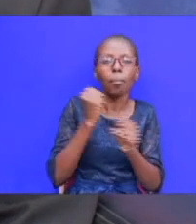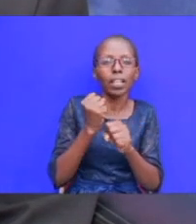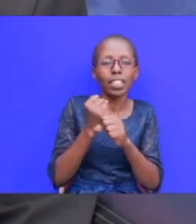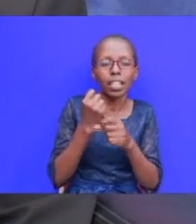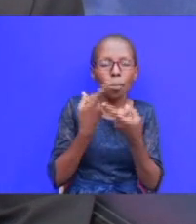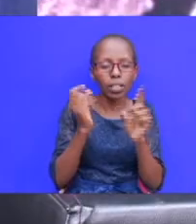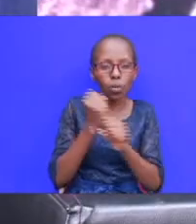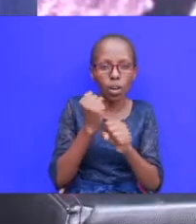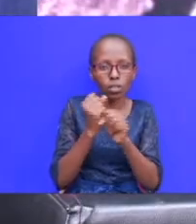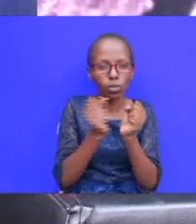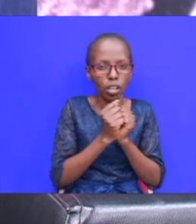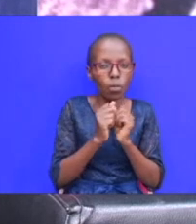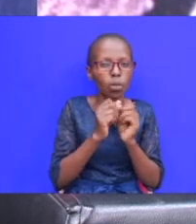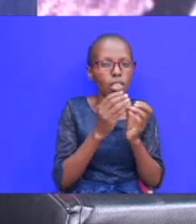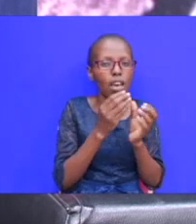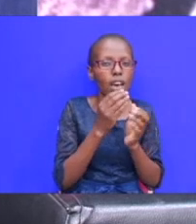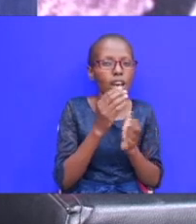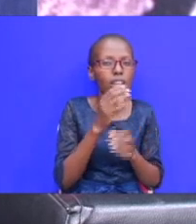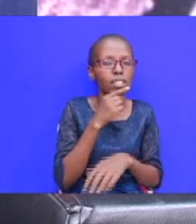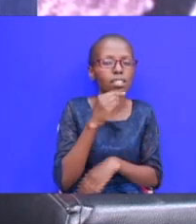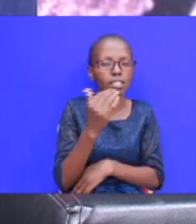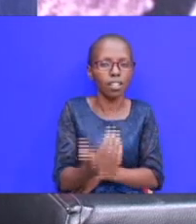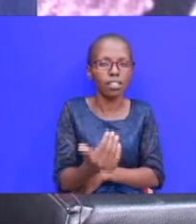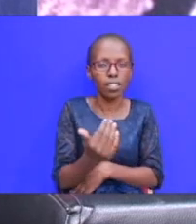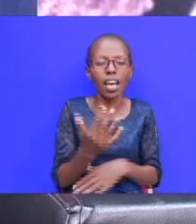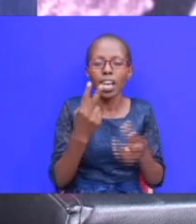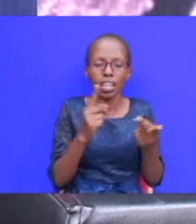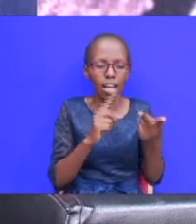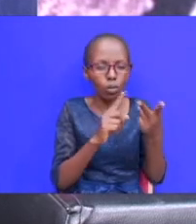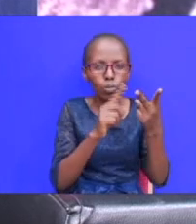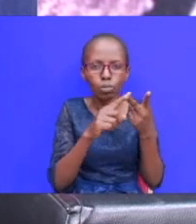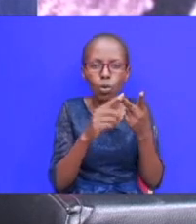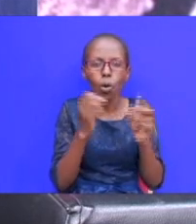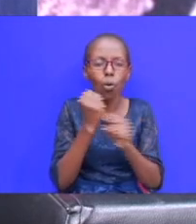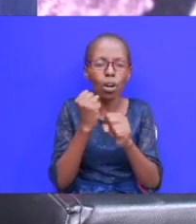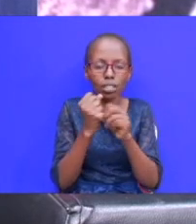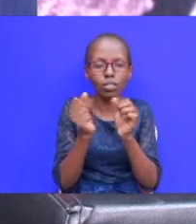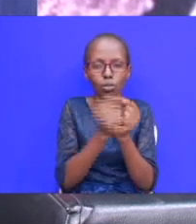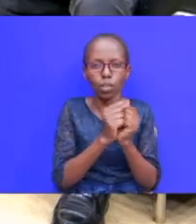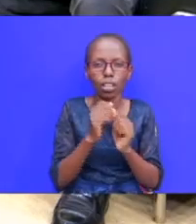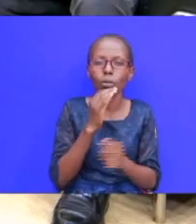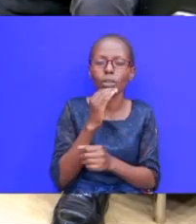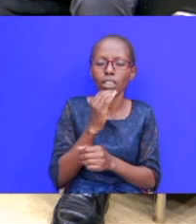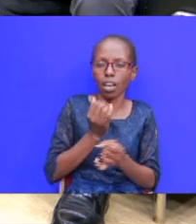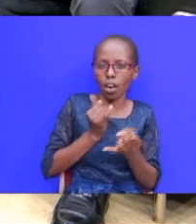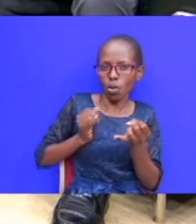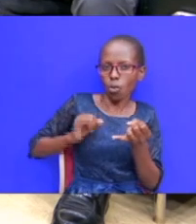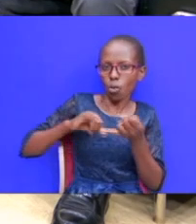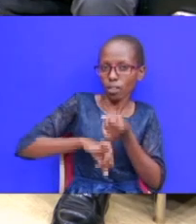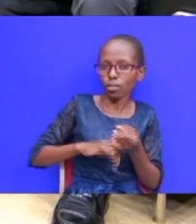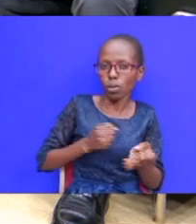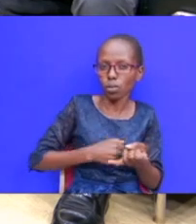sons number two jacob again has to deal with the wife who stole idols because when